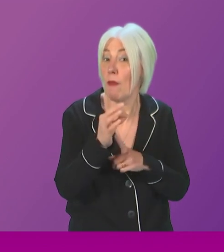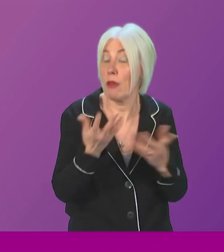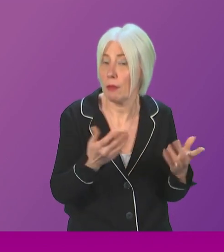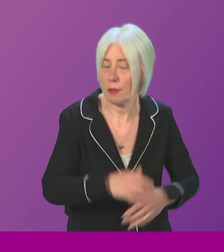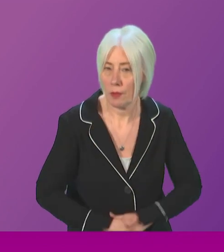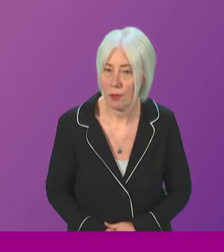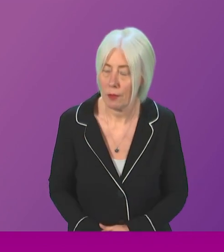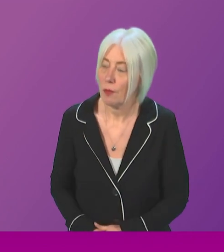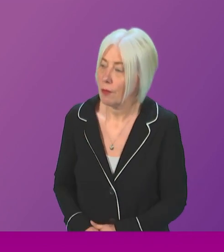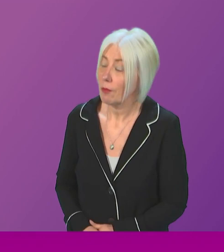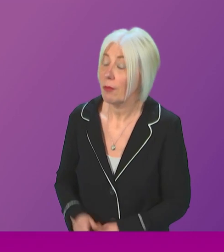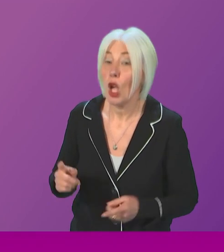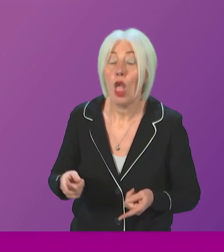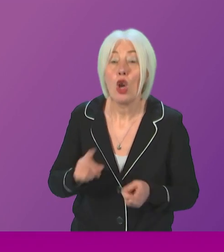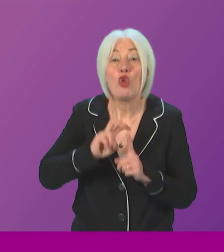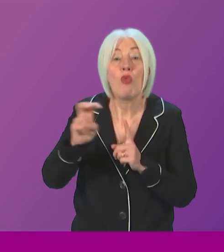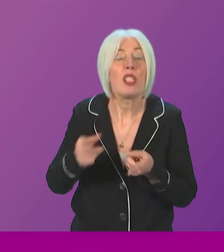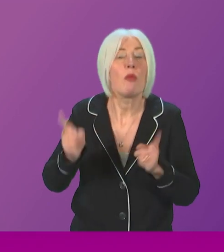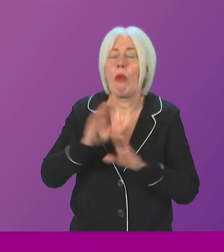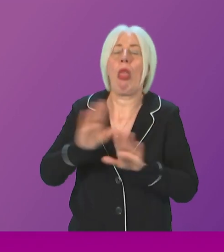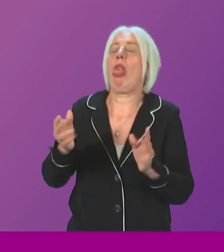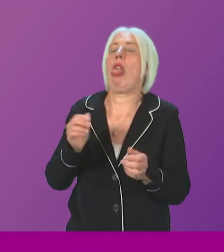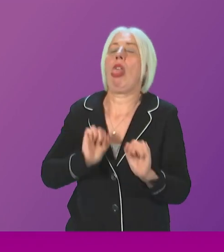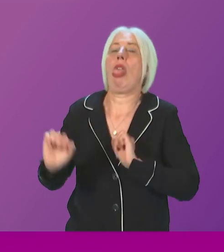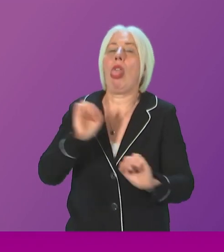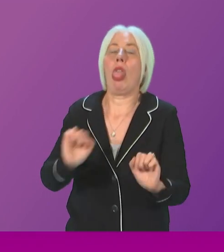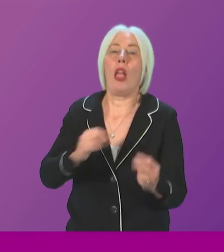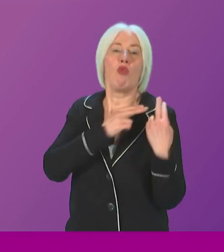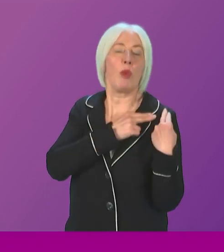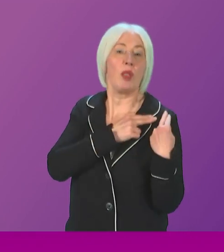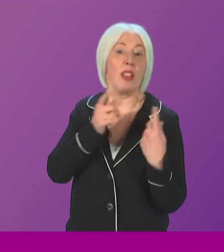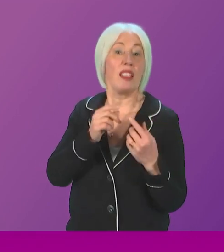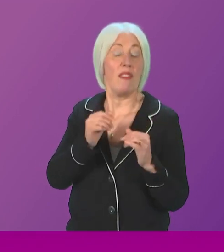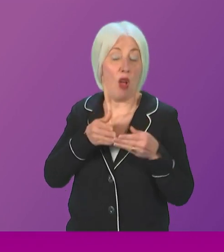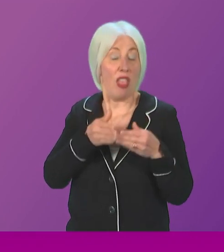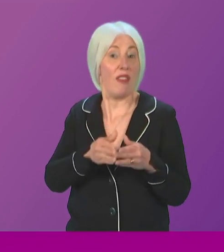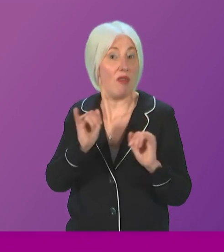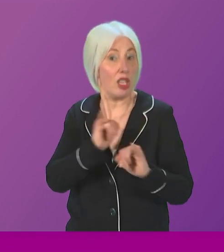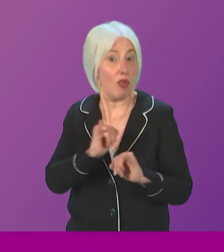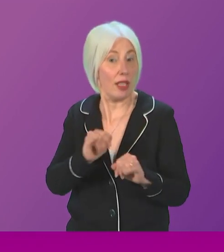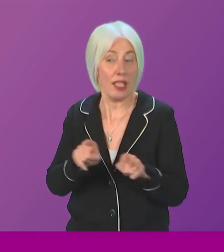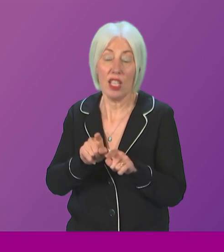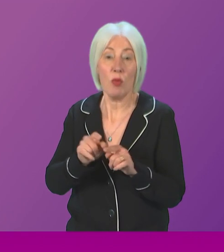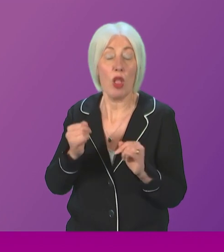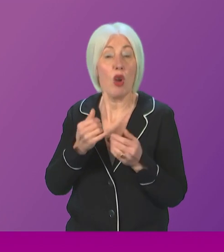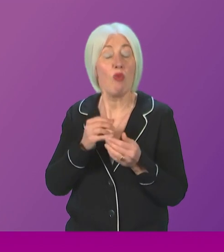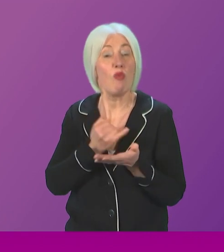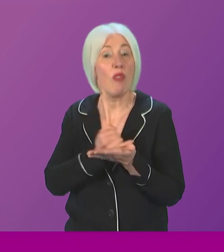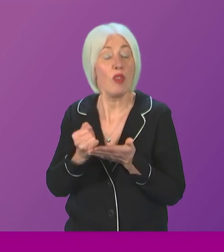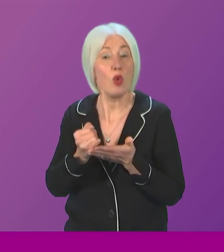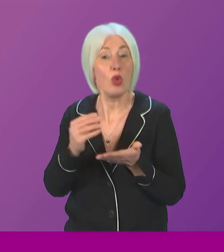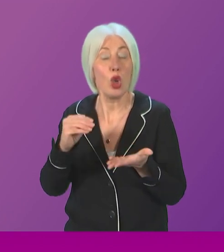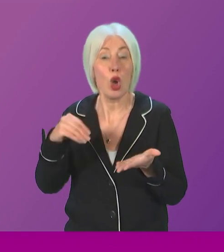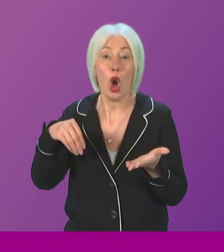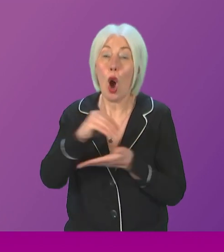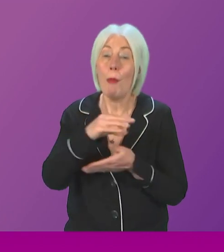The Transport Minister refused to take responsibility for the ferry crisis. And he also refused compensation payments to local